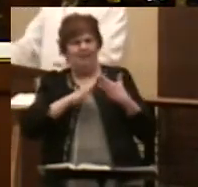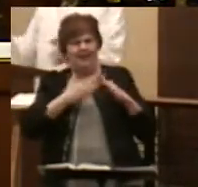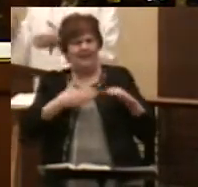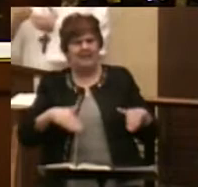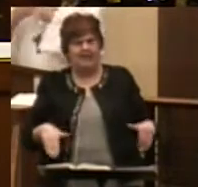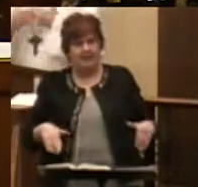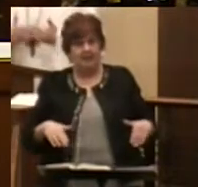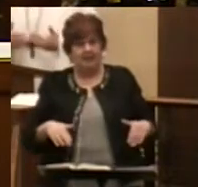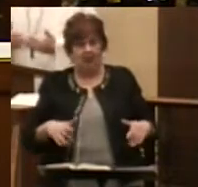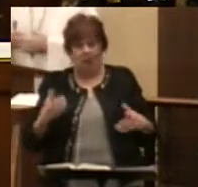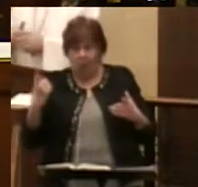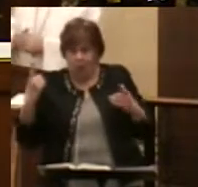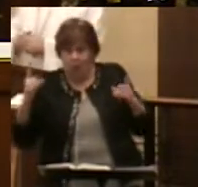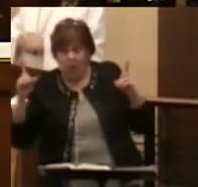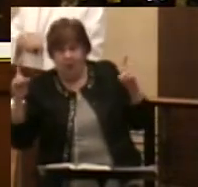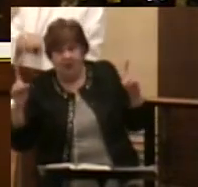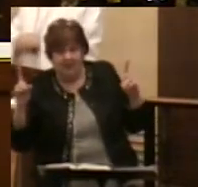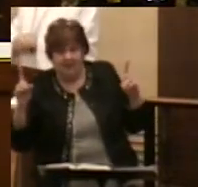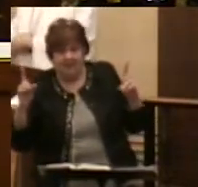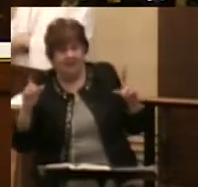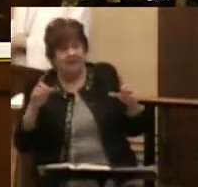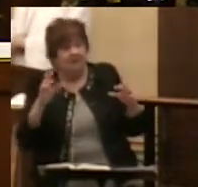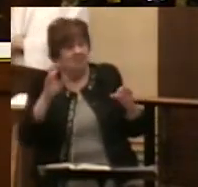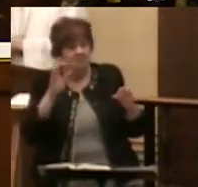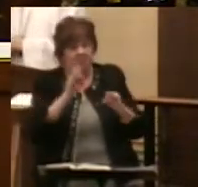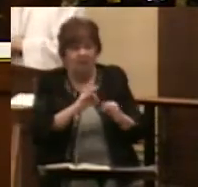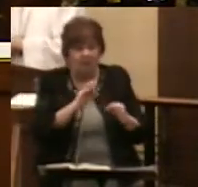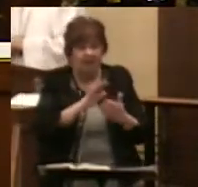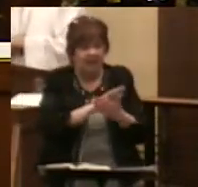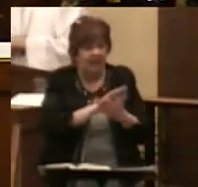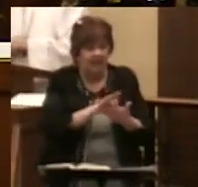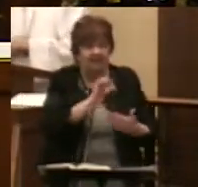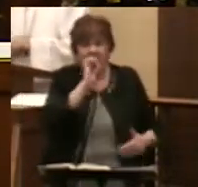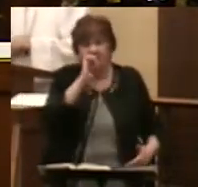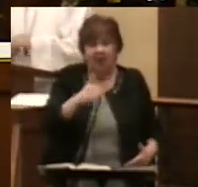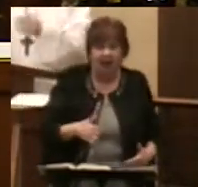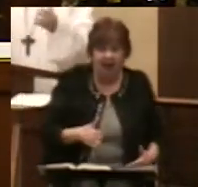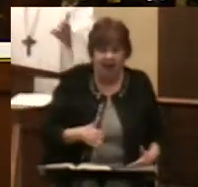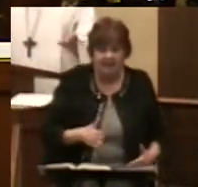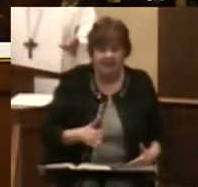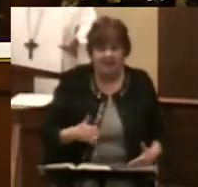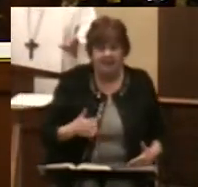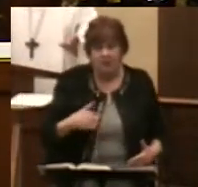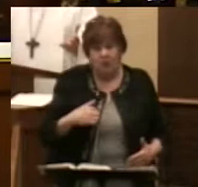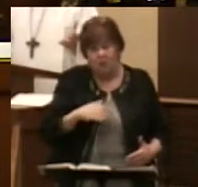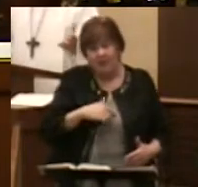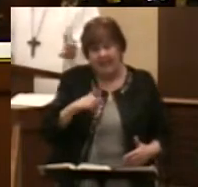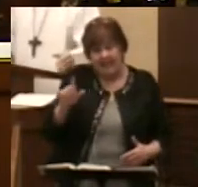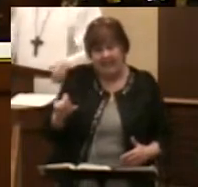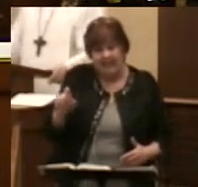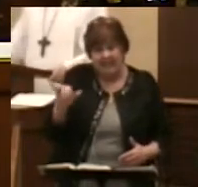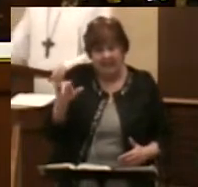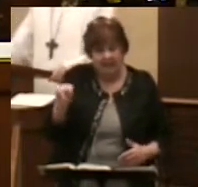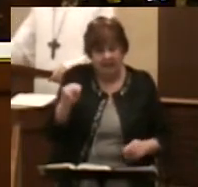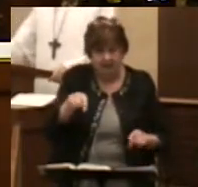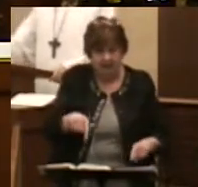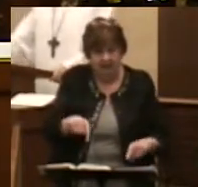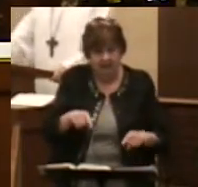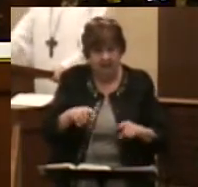works it is an imperfect cleaning. It is an imperfect preservation of life and we need this actually in this world